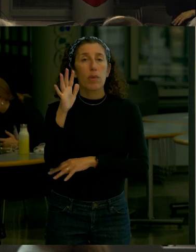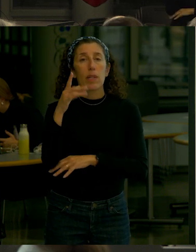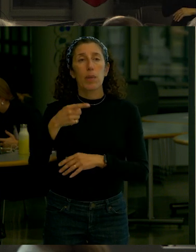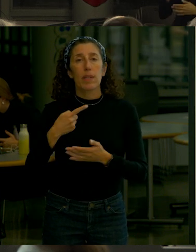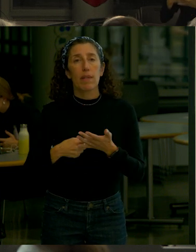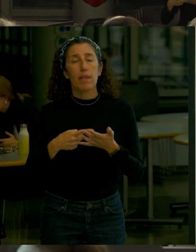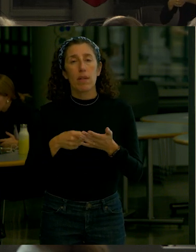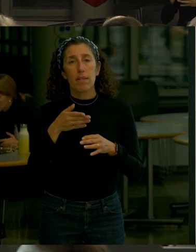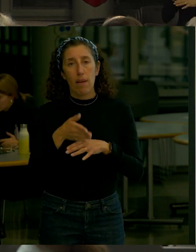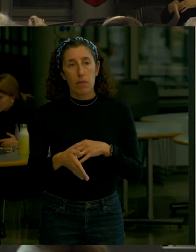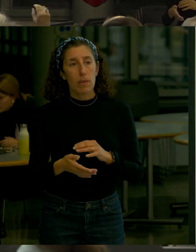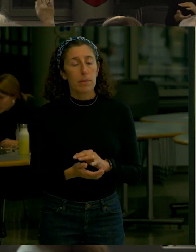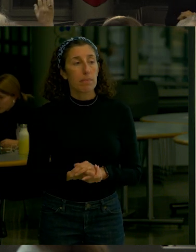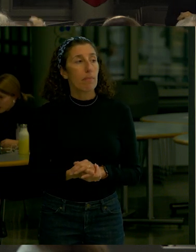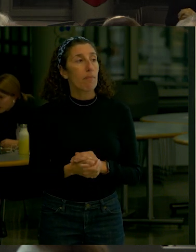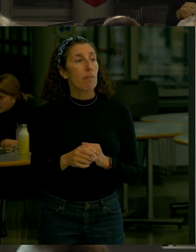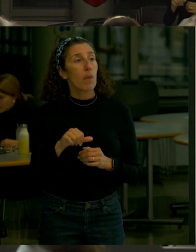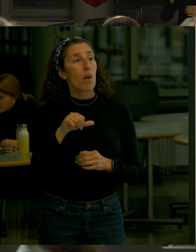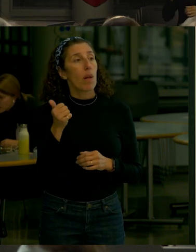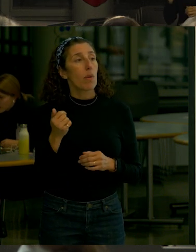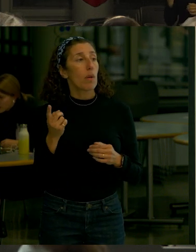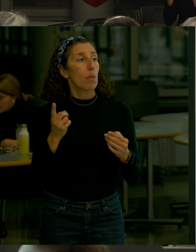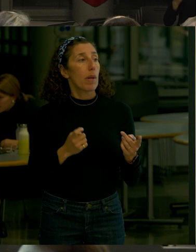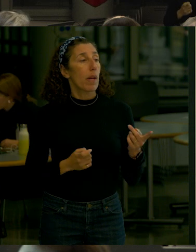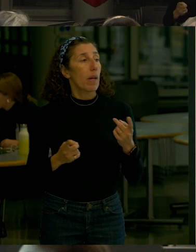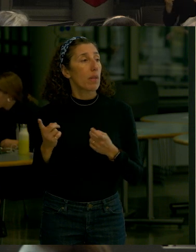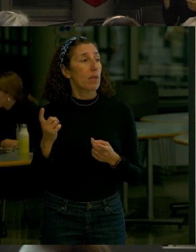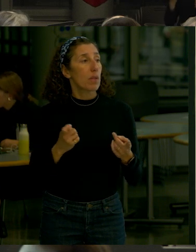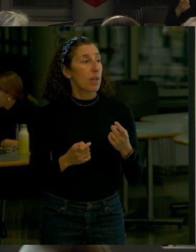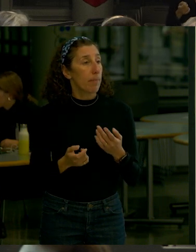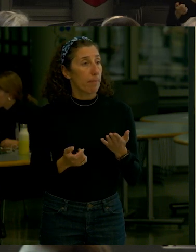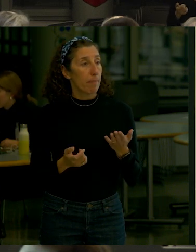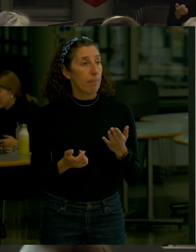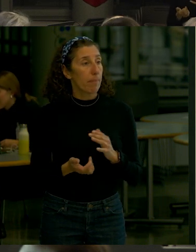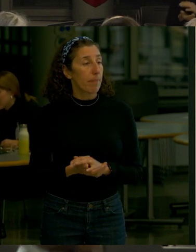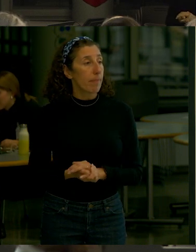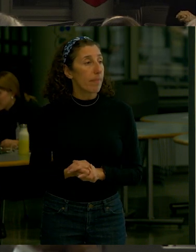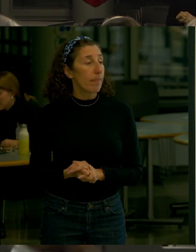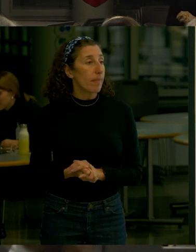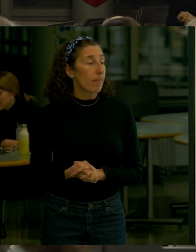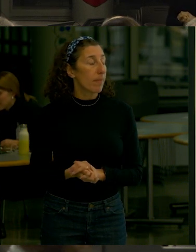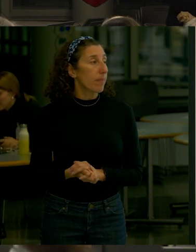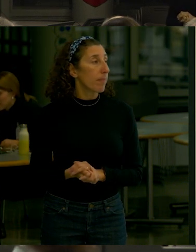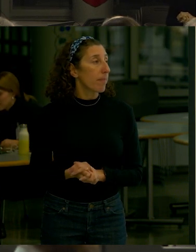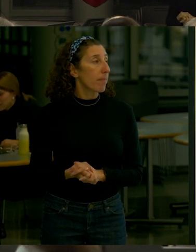so who do we have here? yeah? Caroline could you move forward? thank